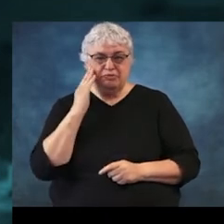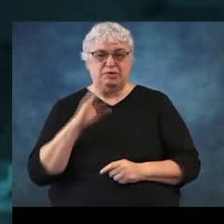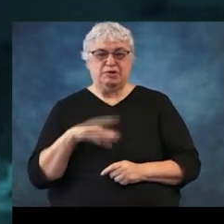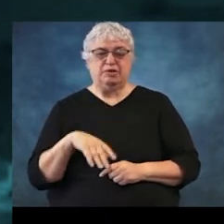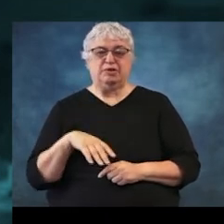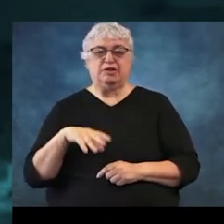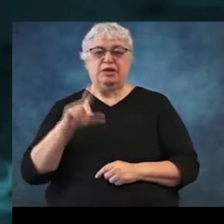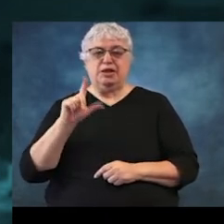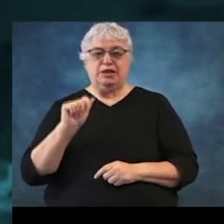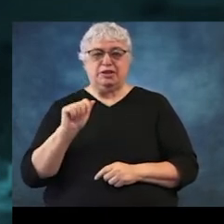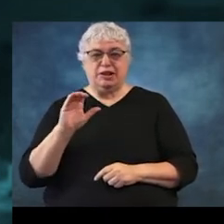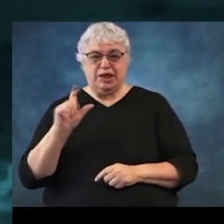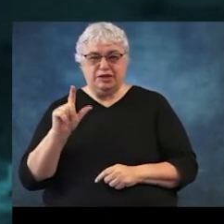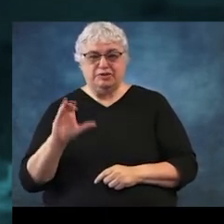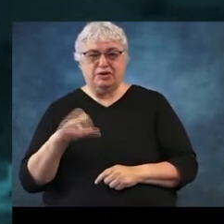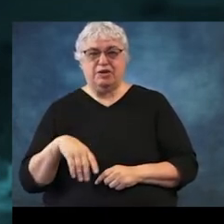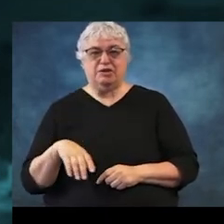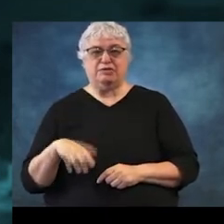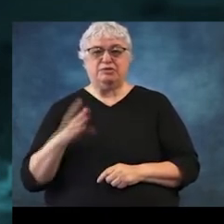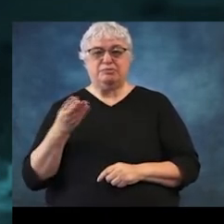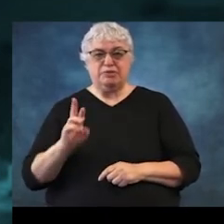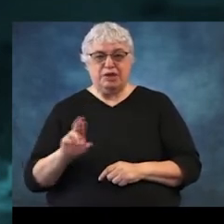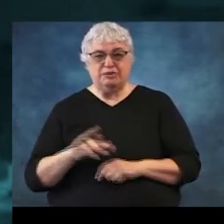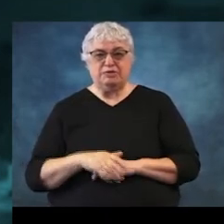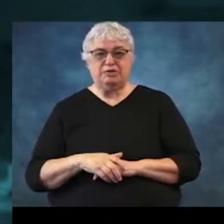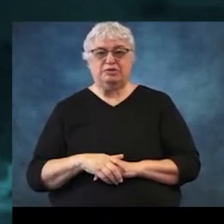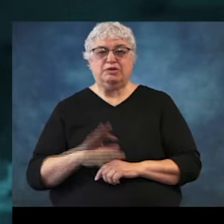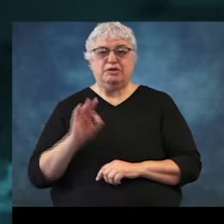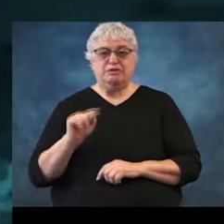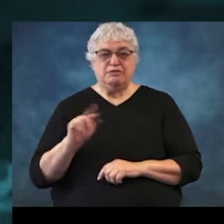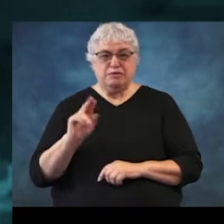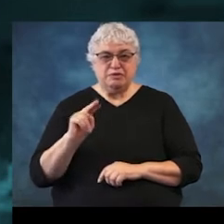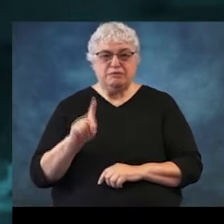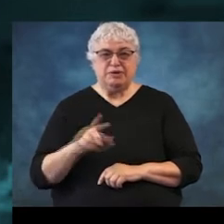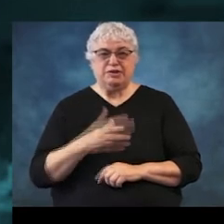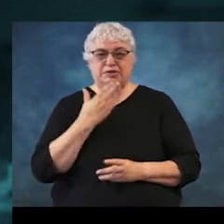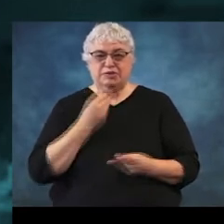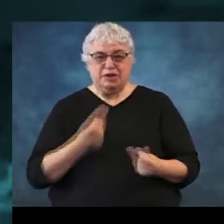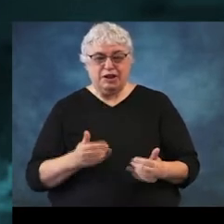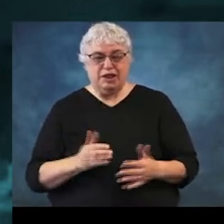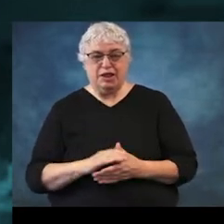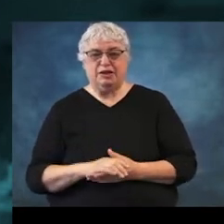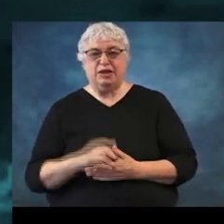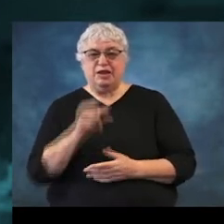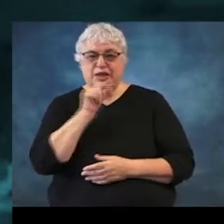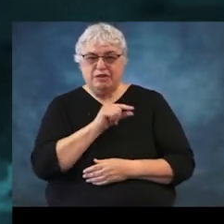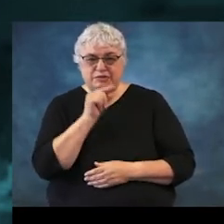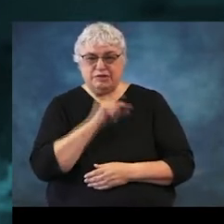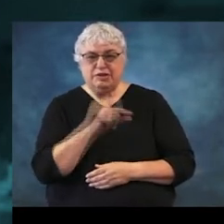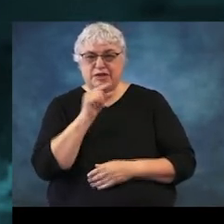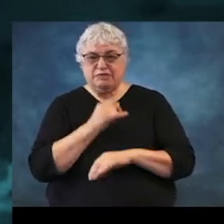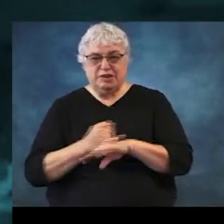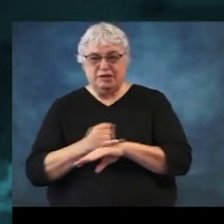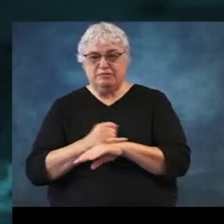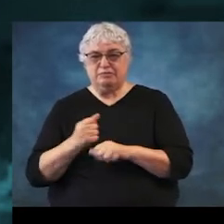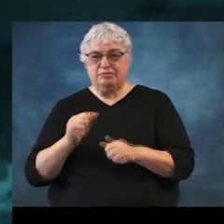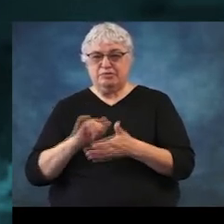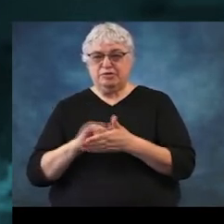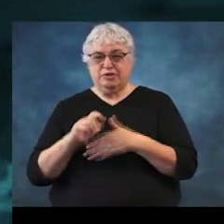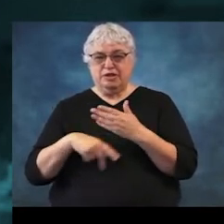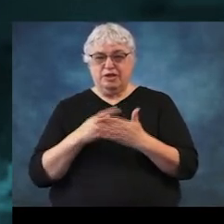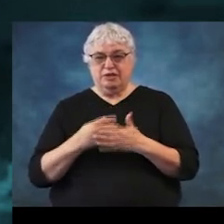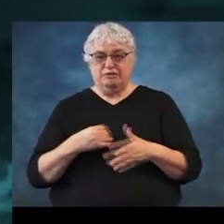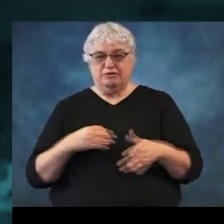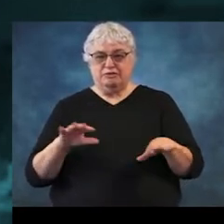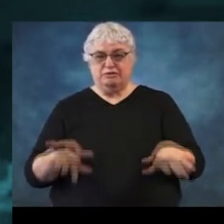Arca, Lake Charles, Baton Rouge, Fort Bend County, Sugar Land, Galveston, Galveston Island. You get this type